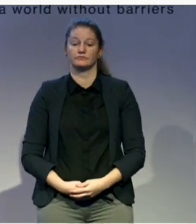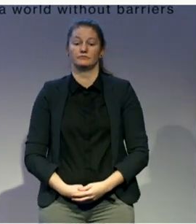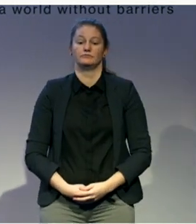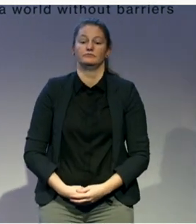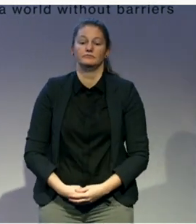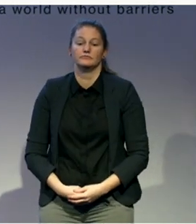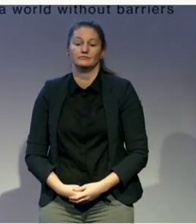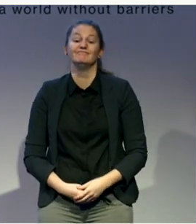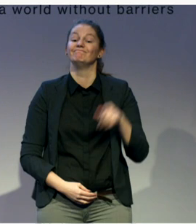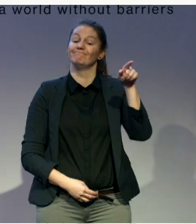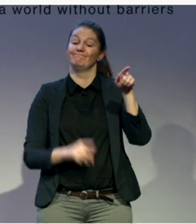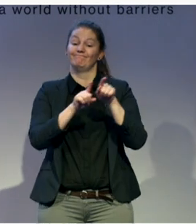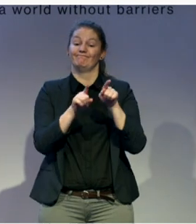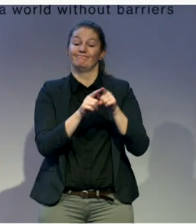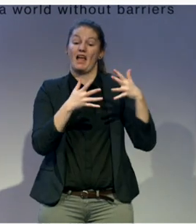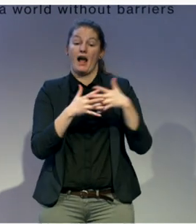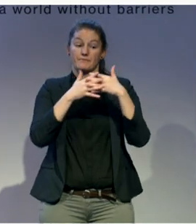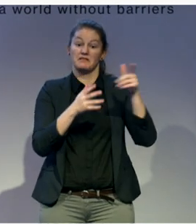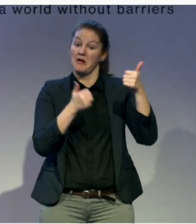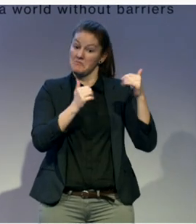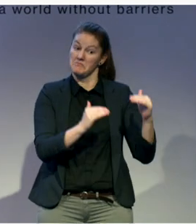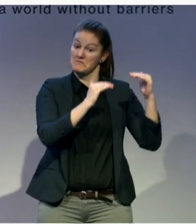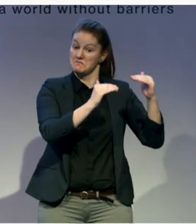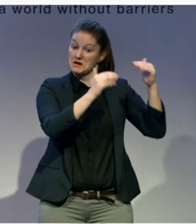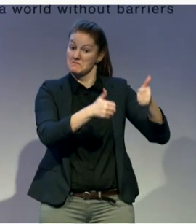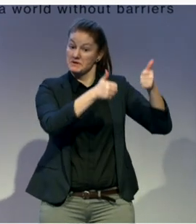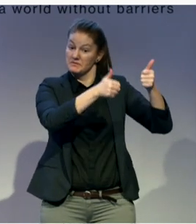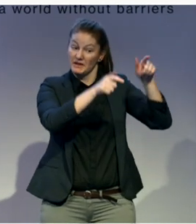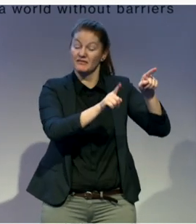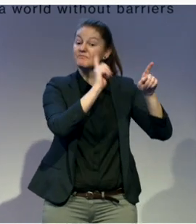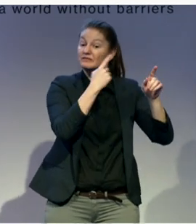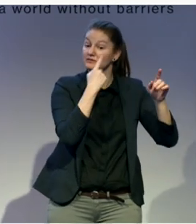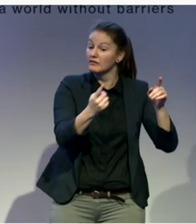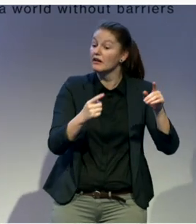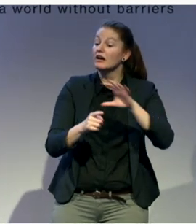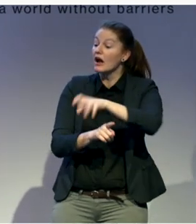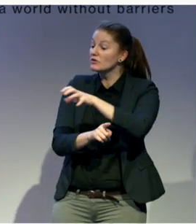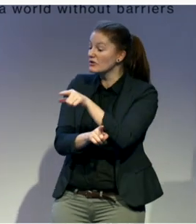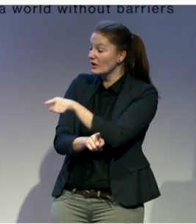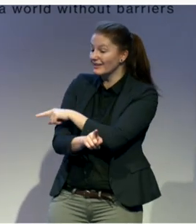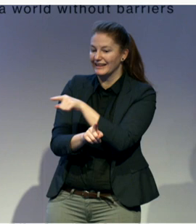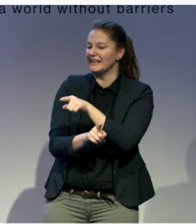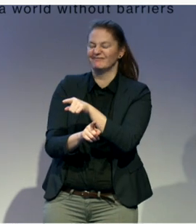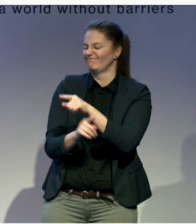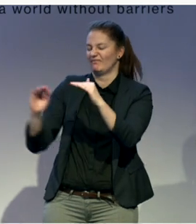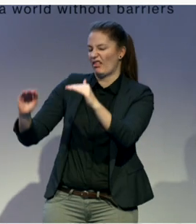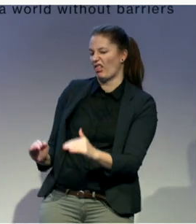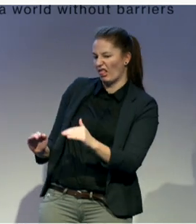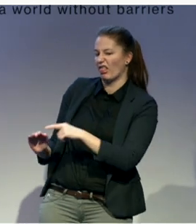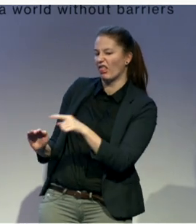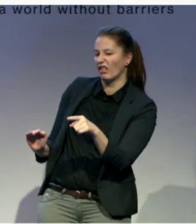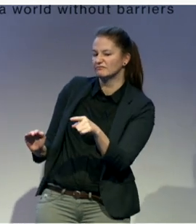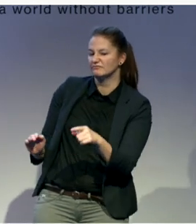disclose excuses or reasons on the mail-in form sometimes deters potential voters. And for low- and middle-income countries,